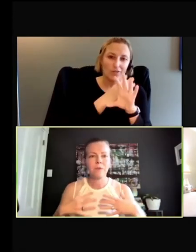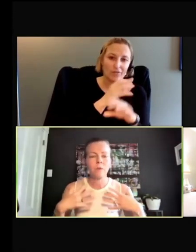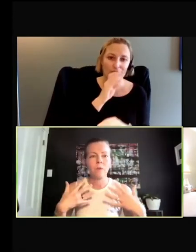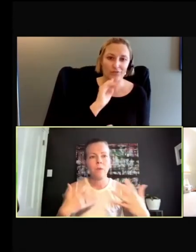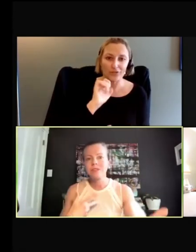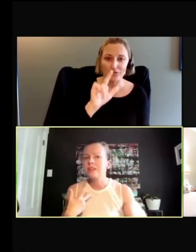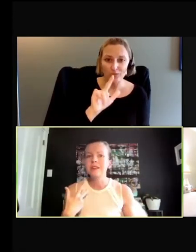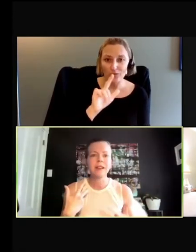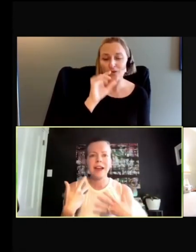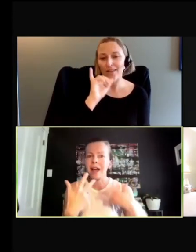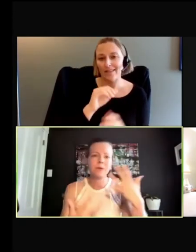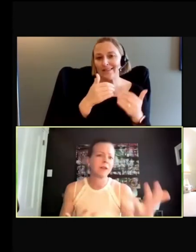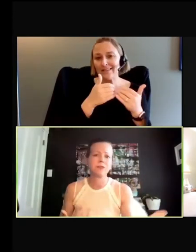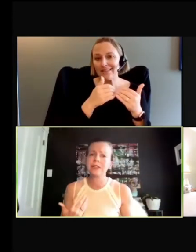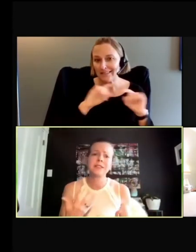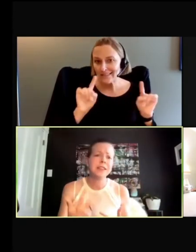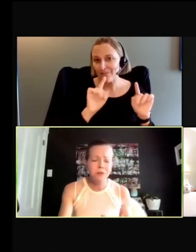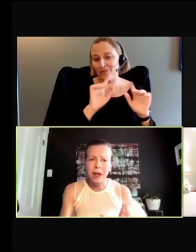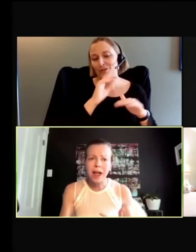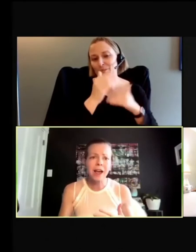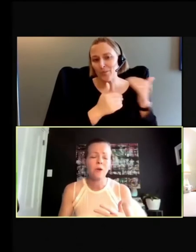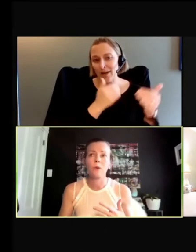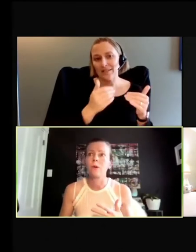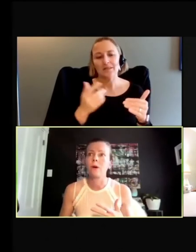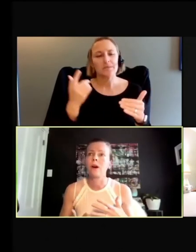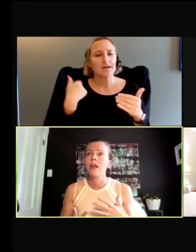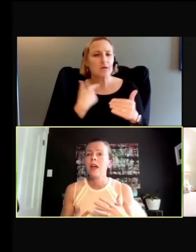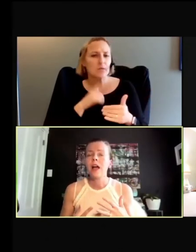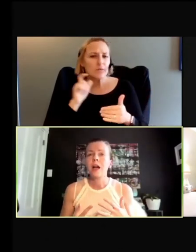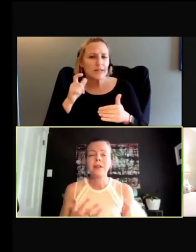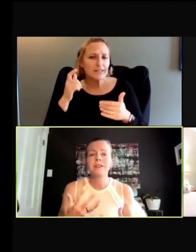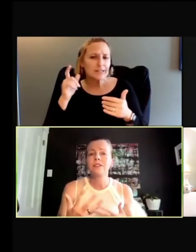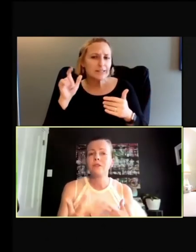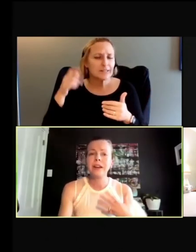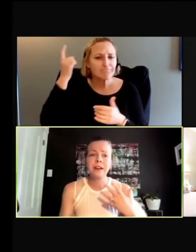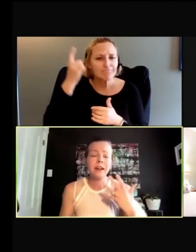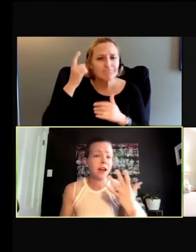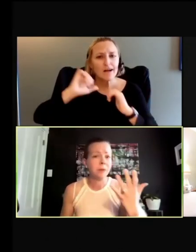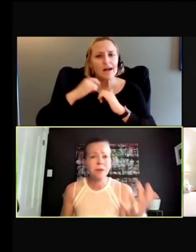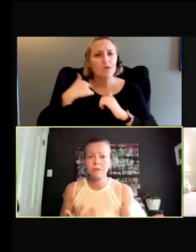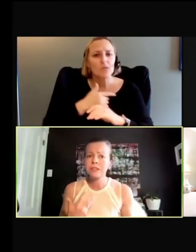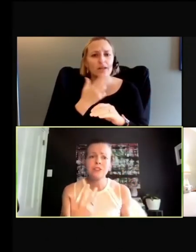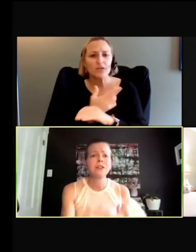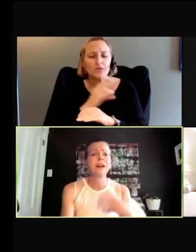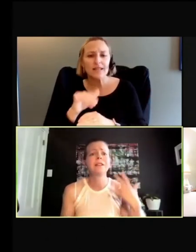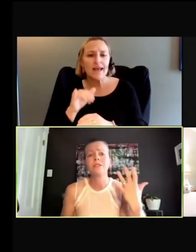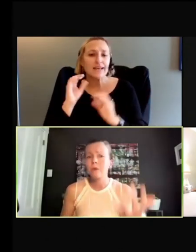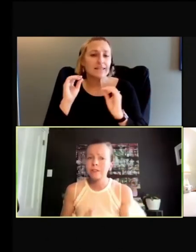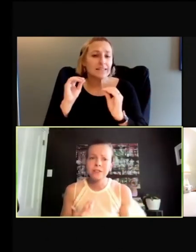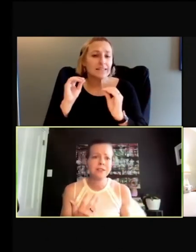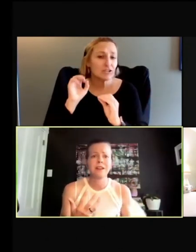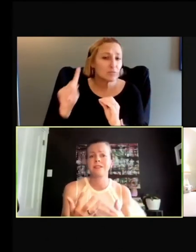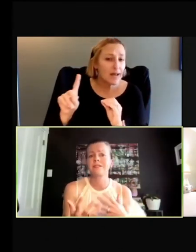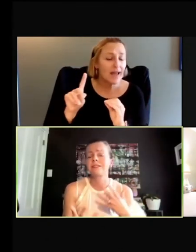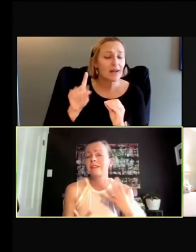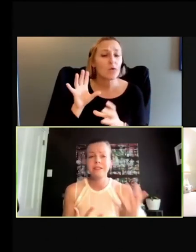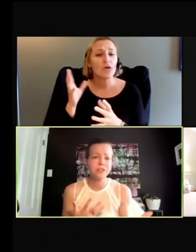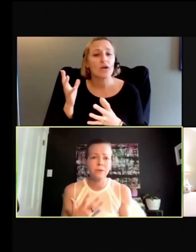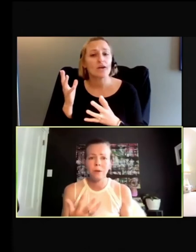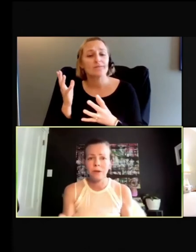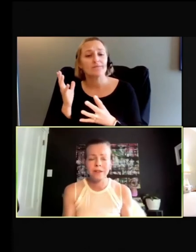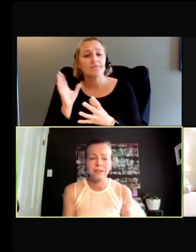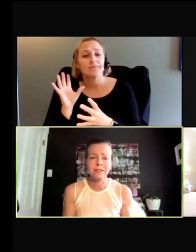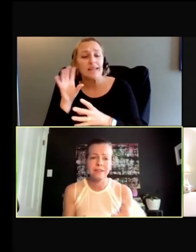about like how we are doing teach back or integrating conversation guides or questions and answers